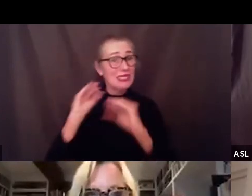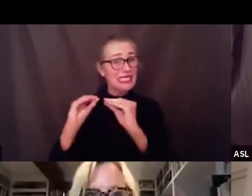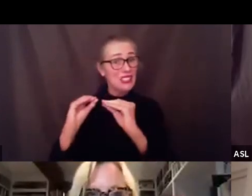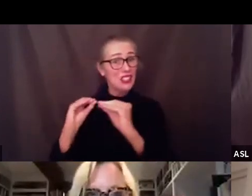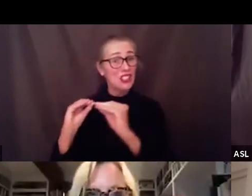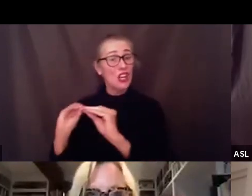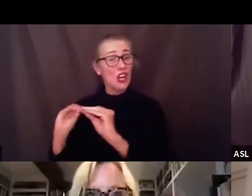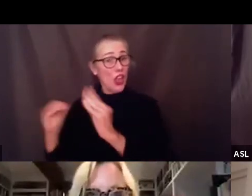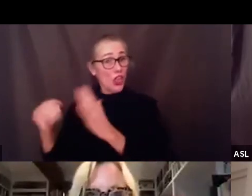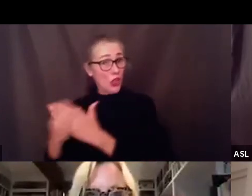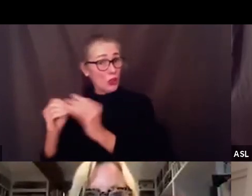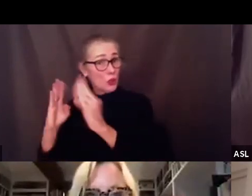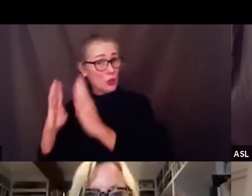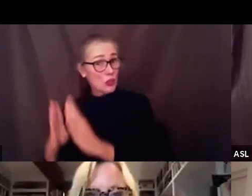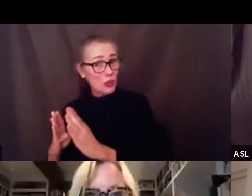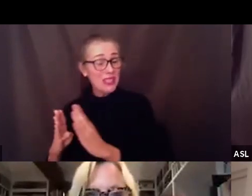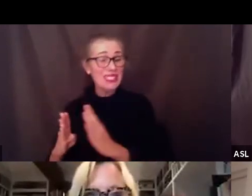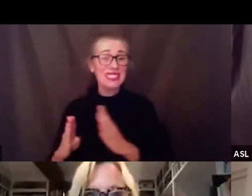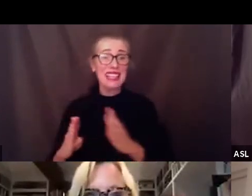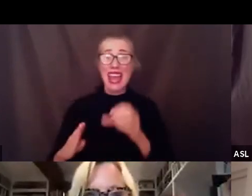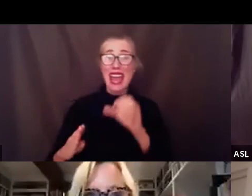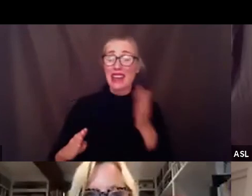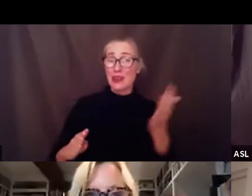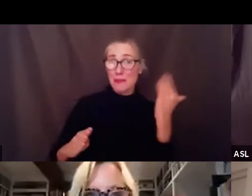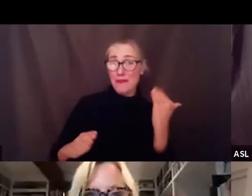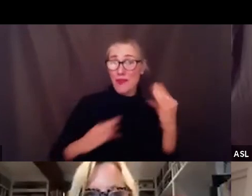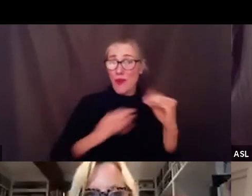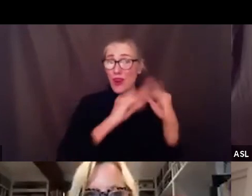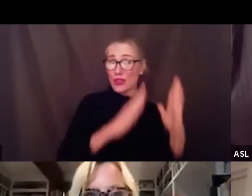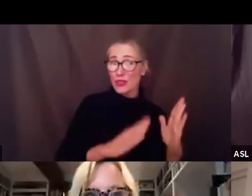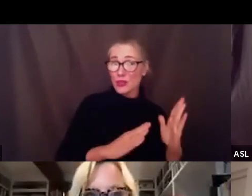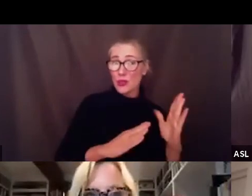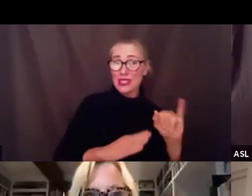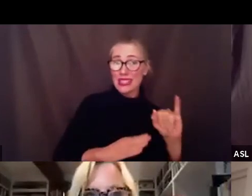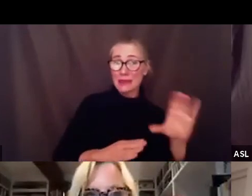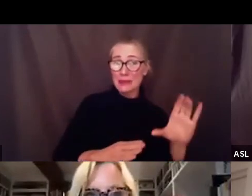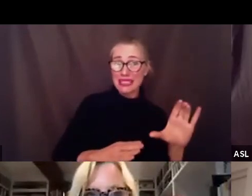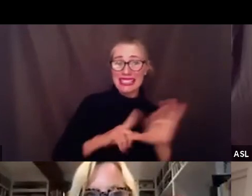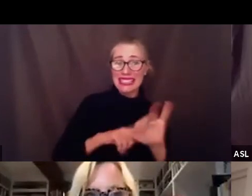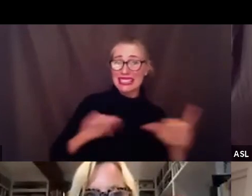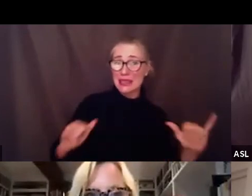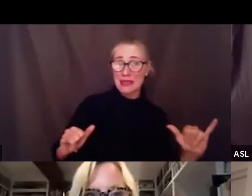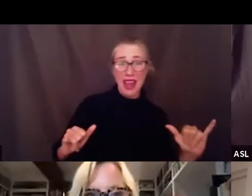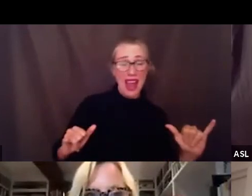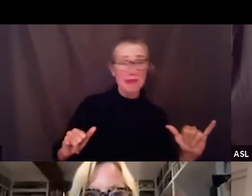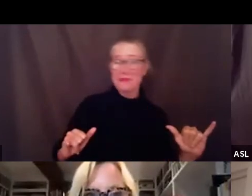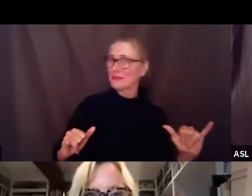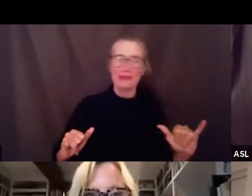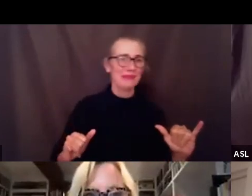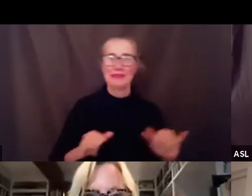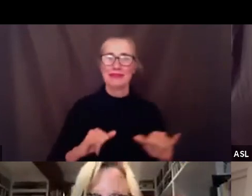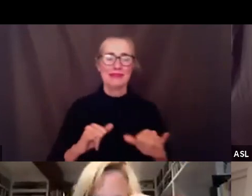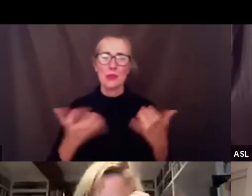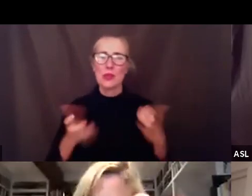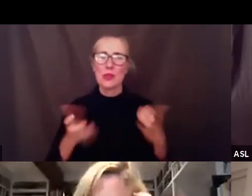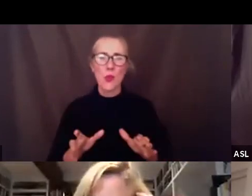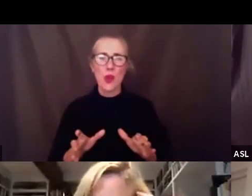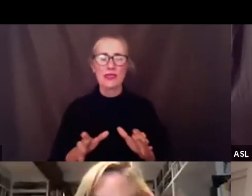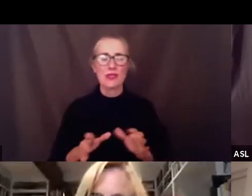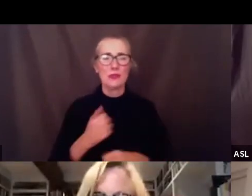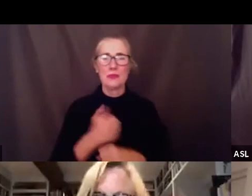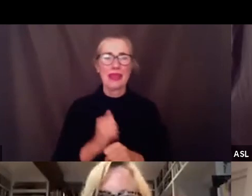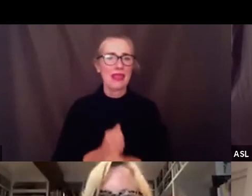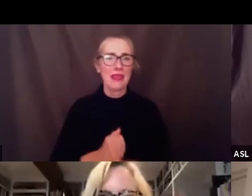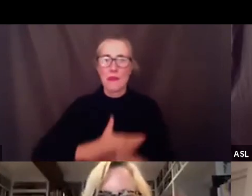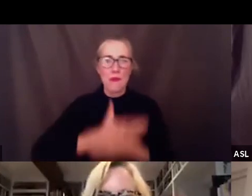i do also hear the the request about learning supports and we can seek some further guidance right superintendent maldonado about how to bring that